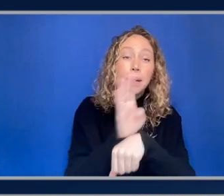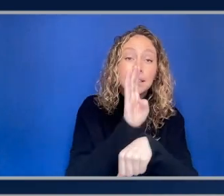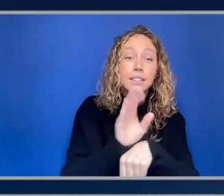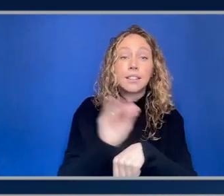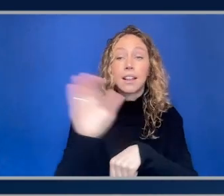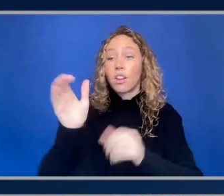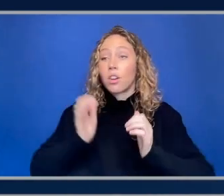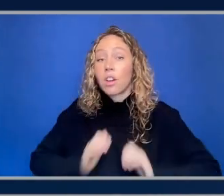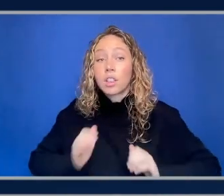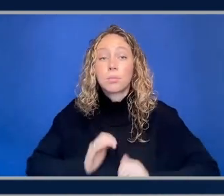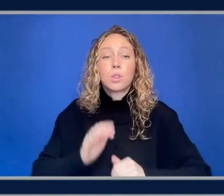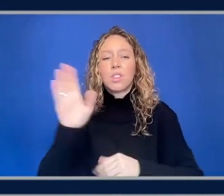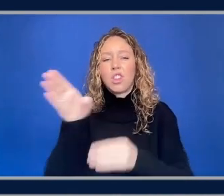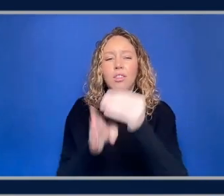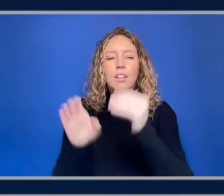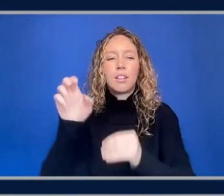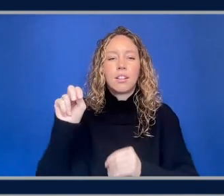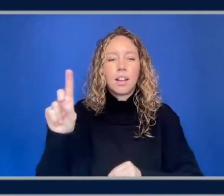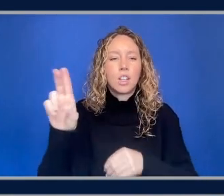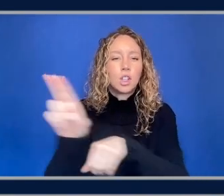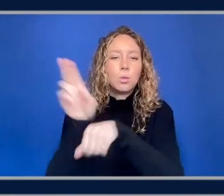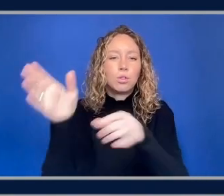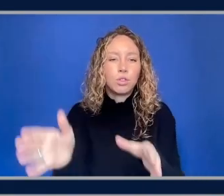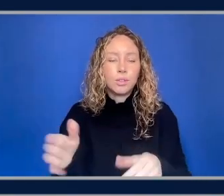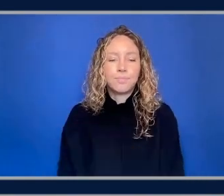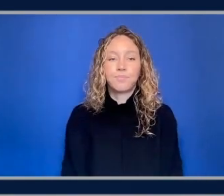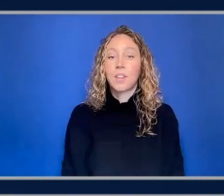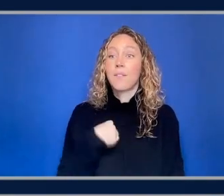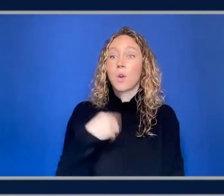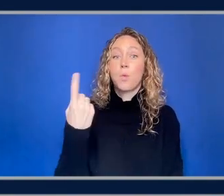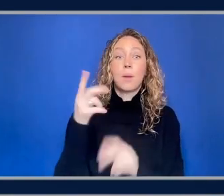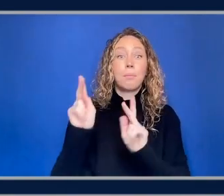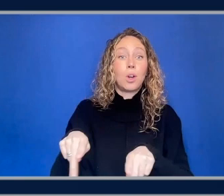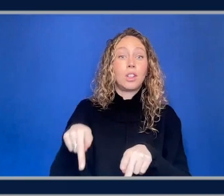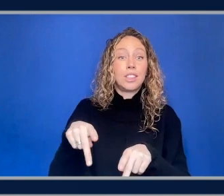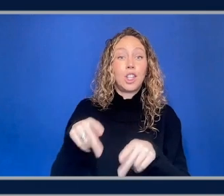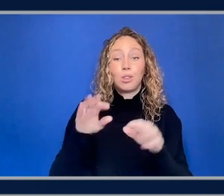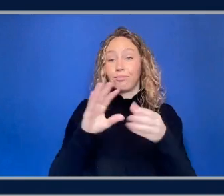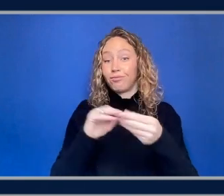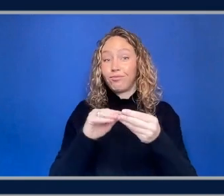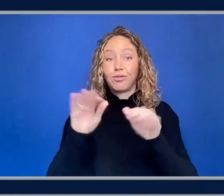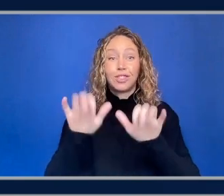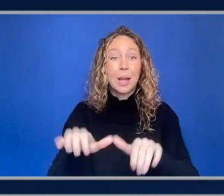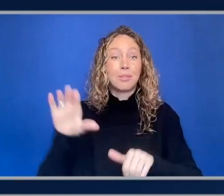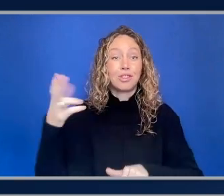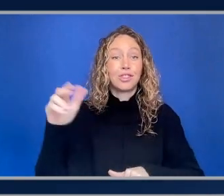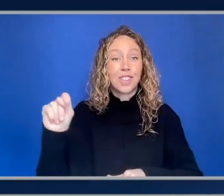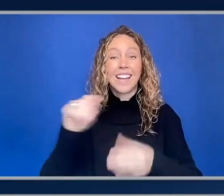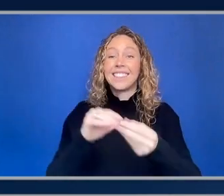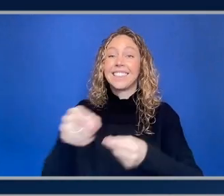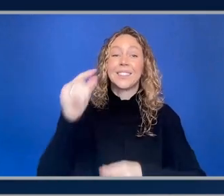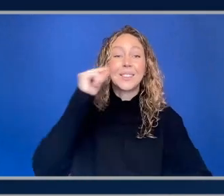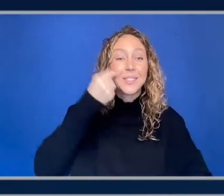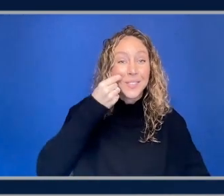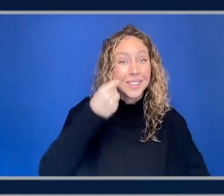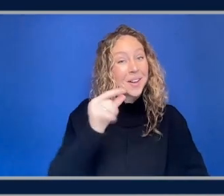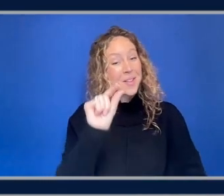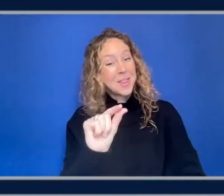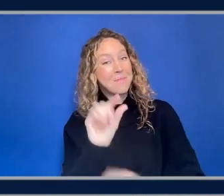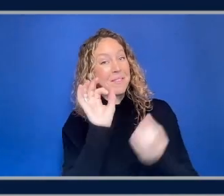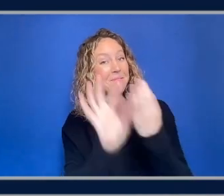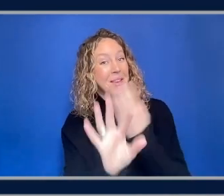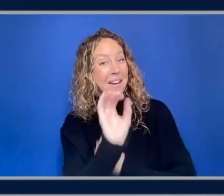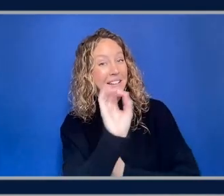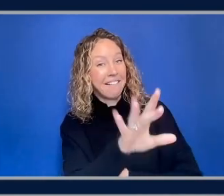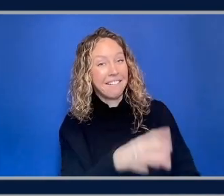about more conversations yeah well i we have one person in the chat who's saying that this is cool so at least yeah all right i also think this is cool and i'd